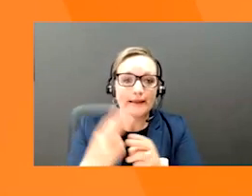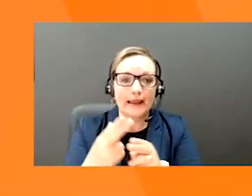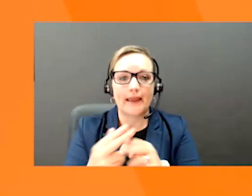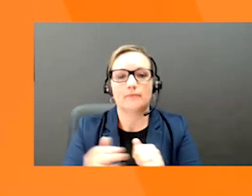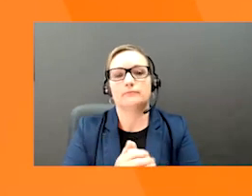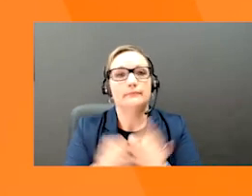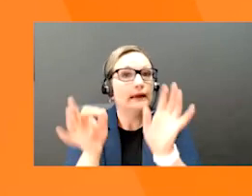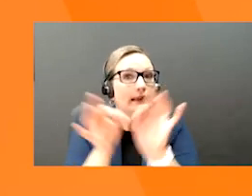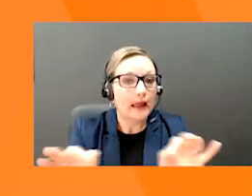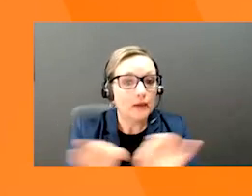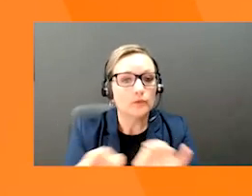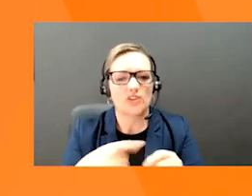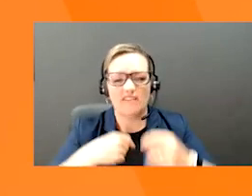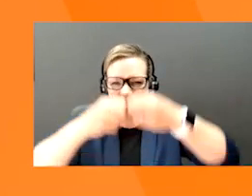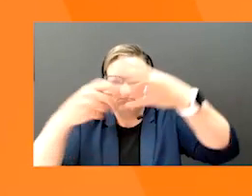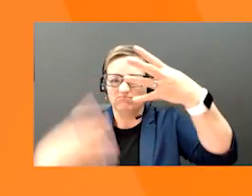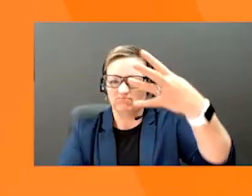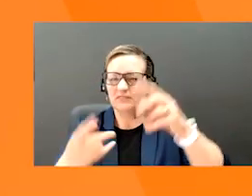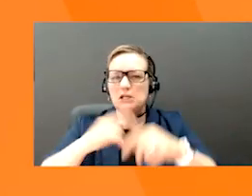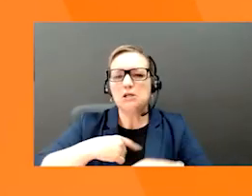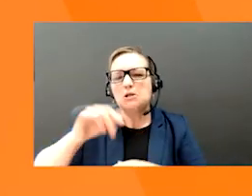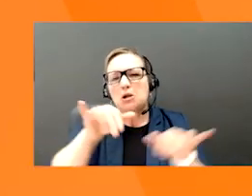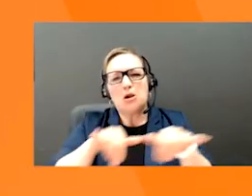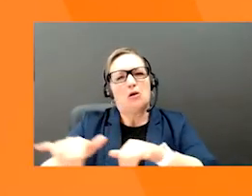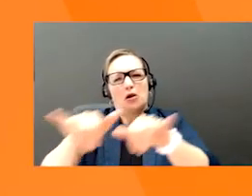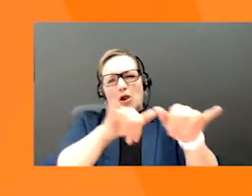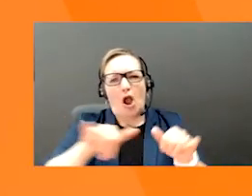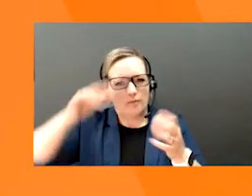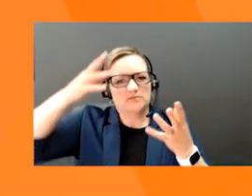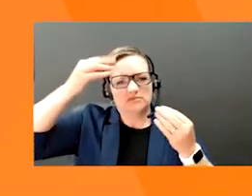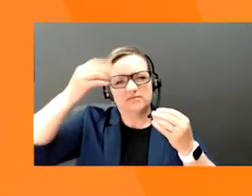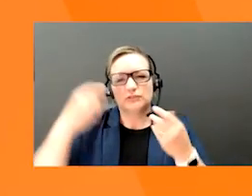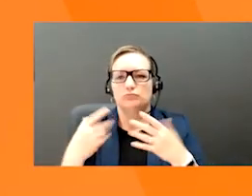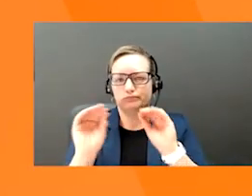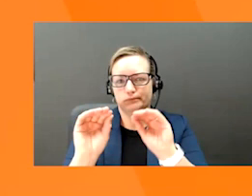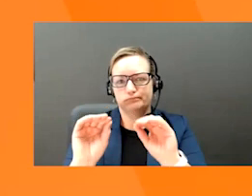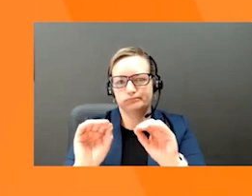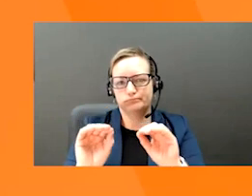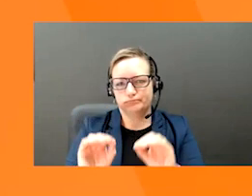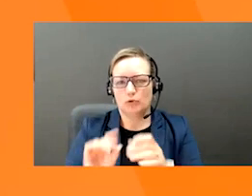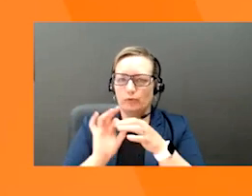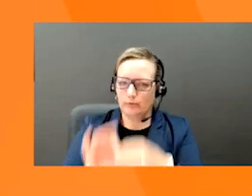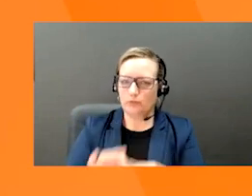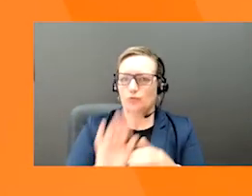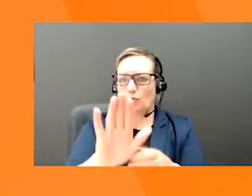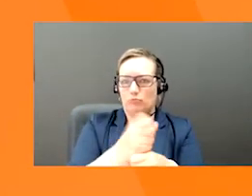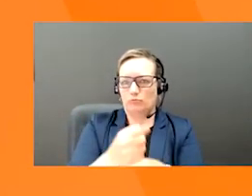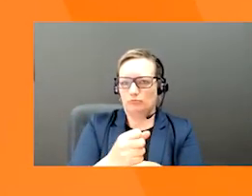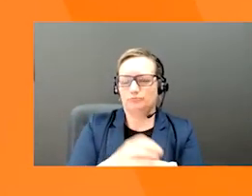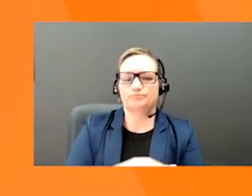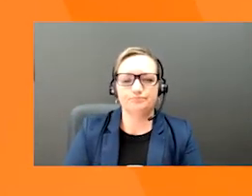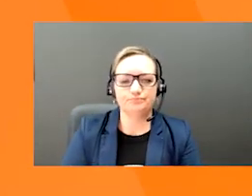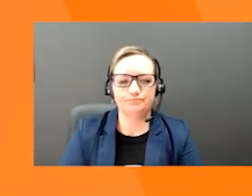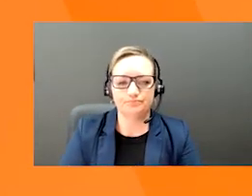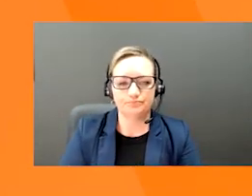different features and information that you'll need. And really, one of the important features